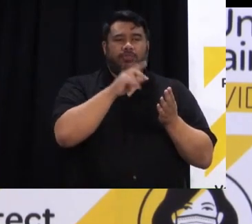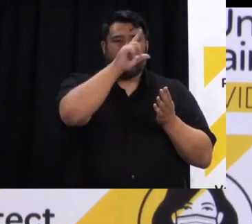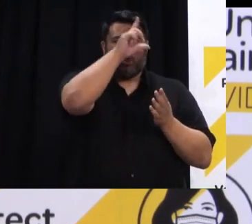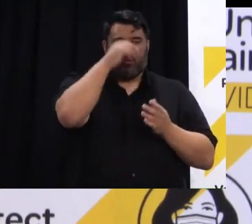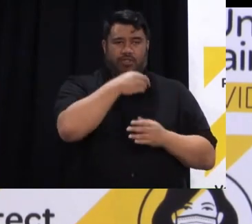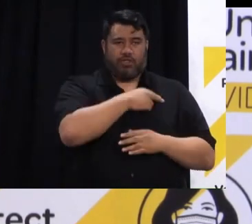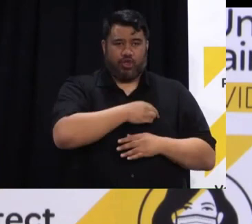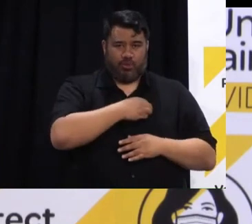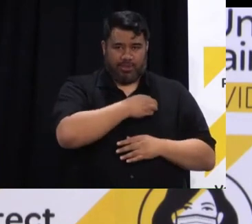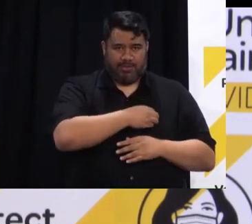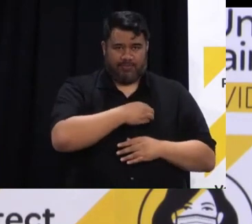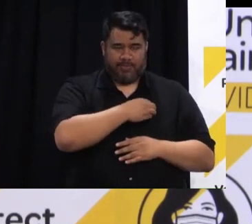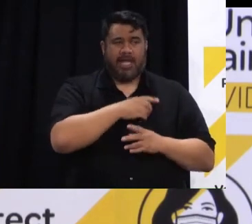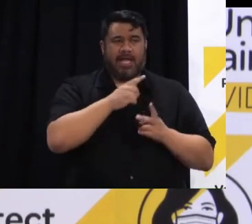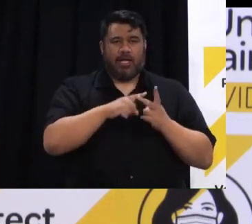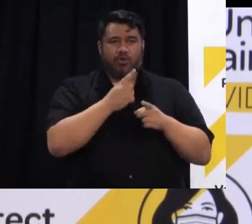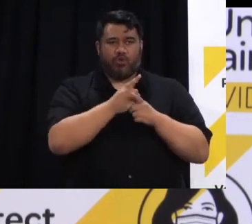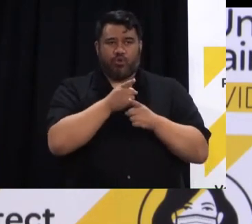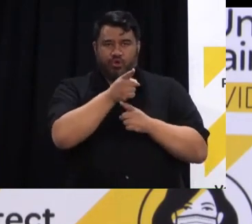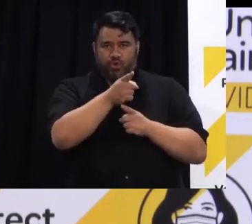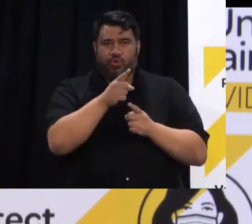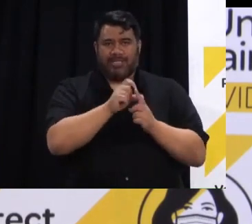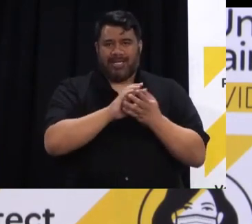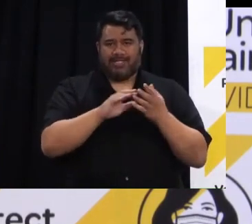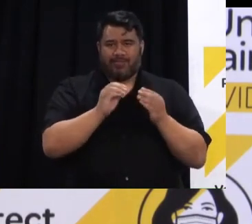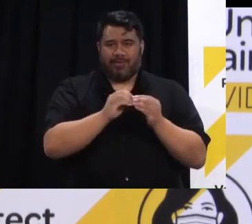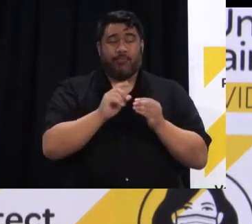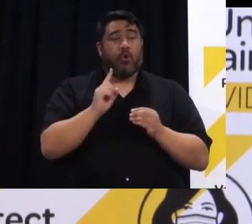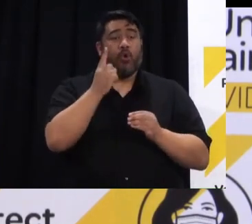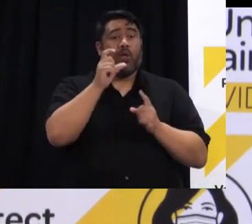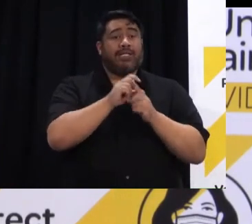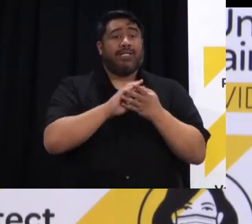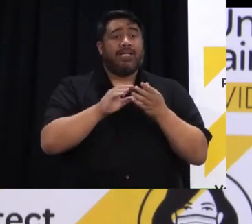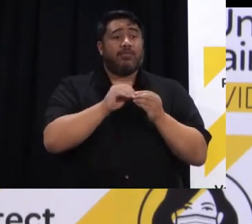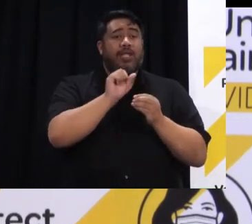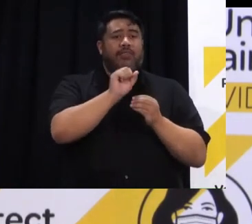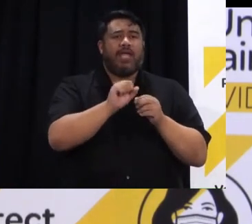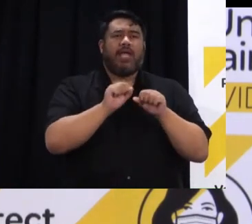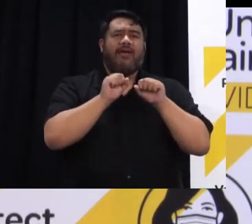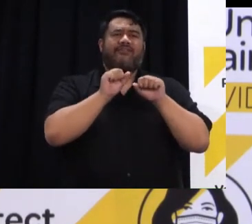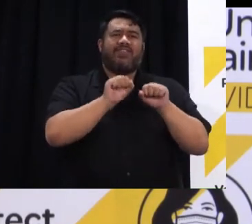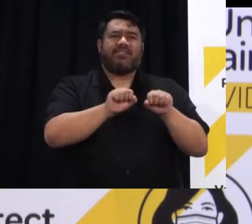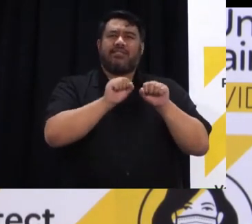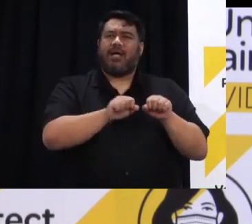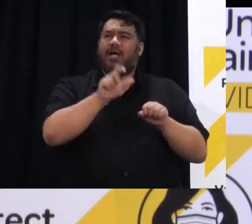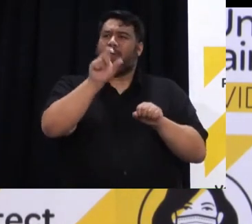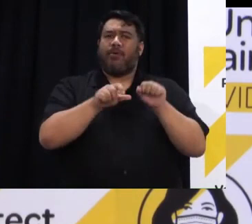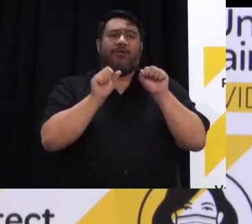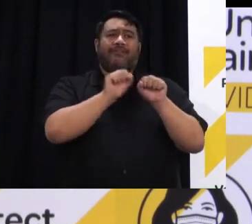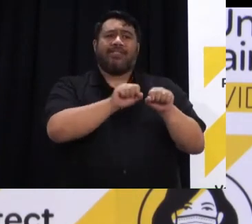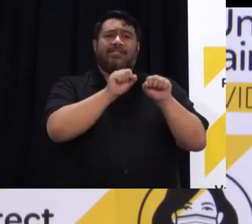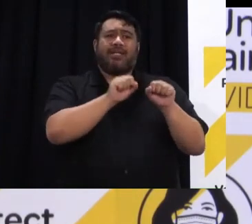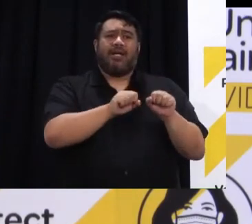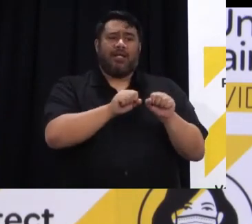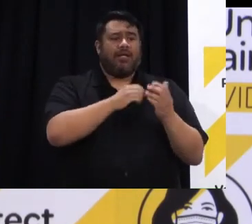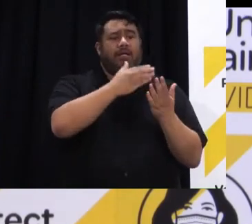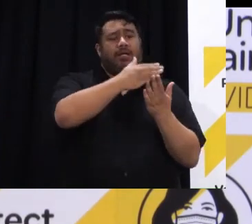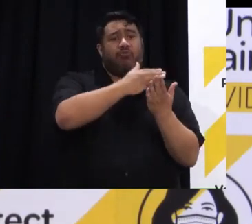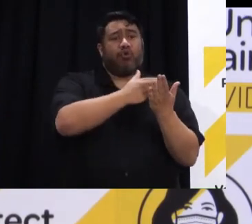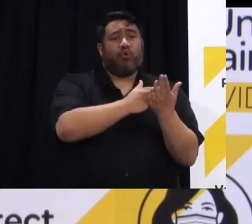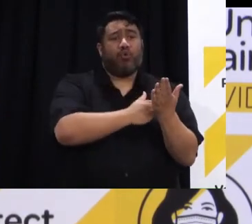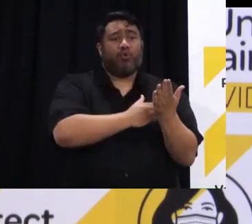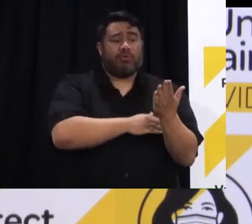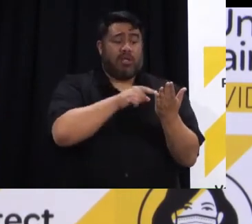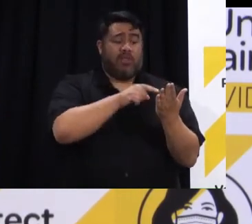to the DHB there and what I can say is Auckland DHB's visitor approach to visiting is consistent with our national policy